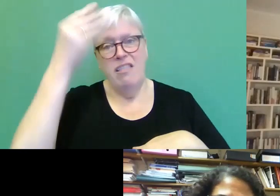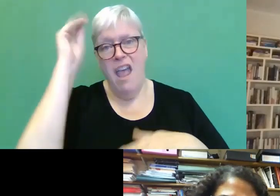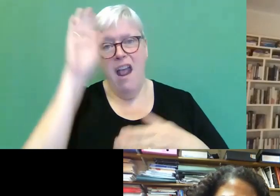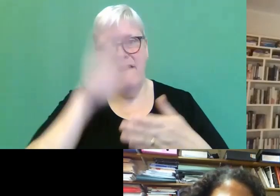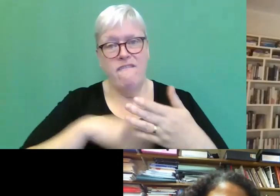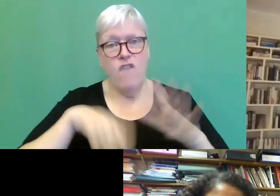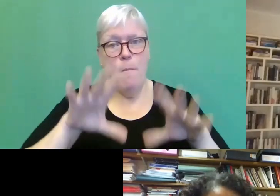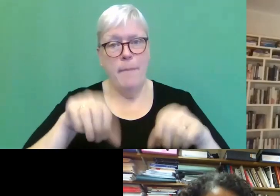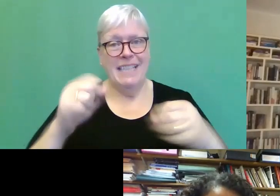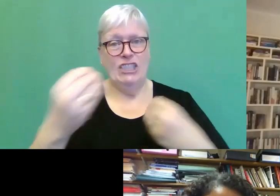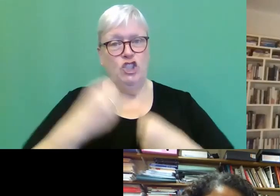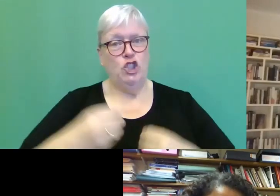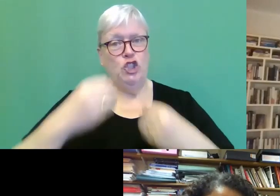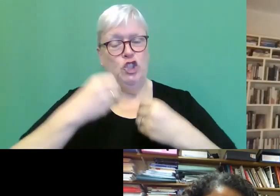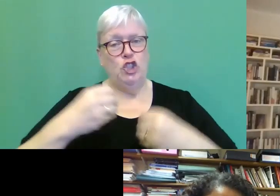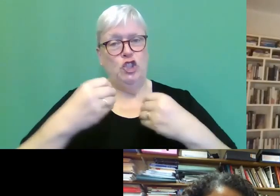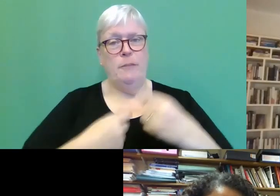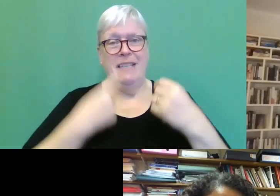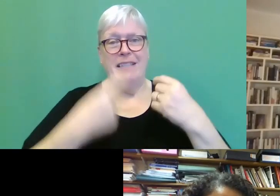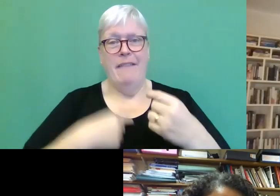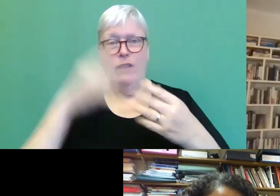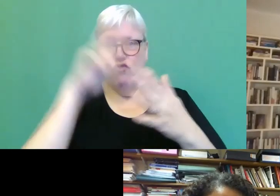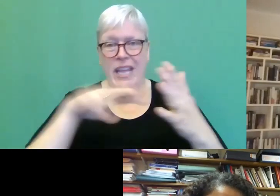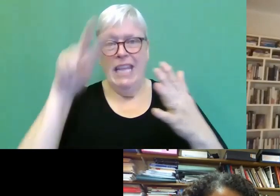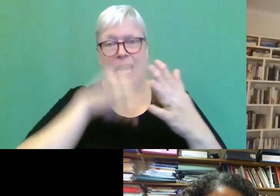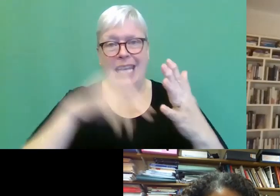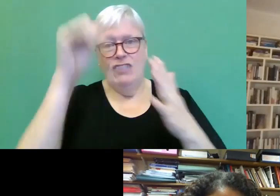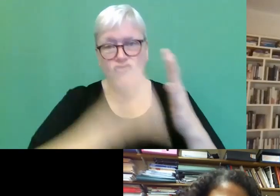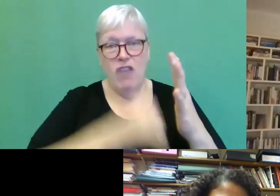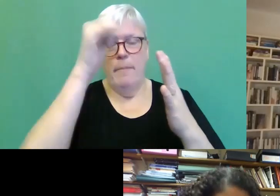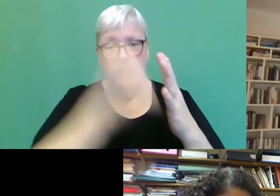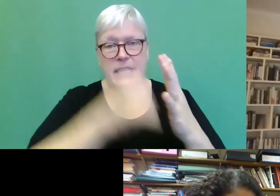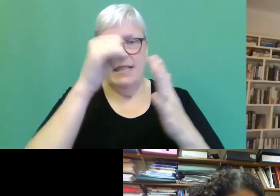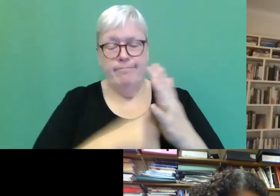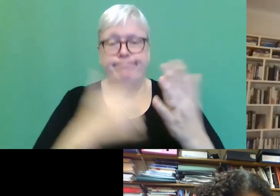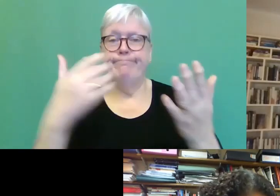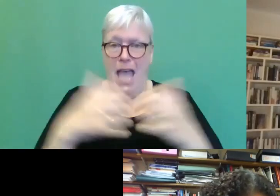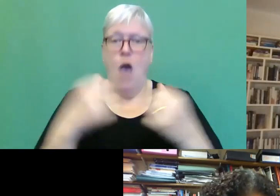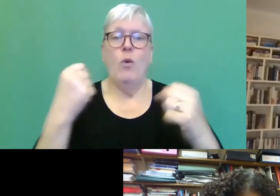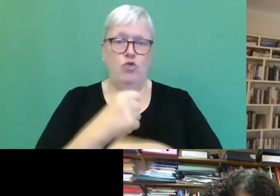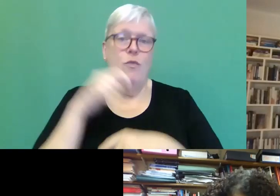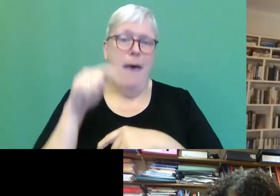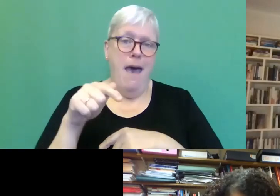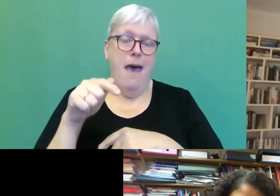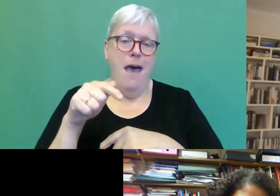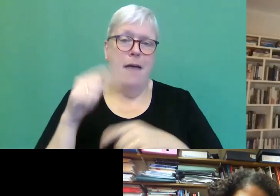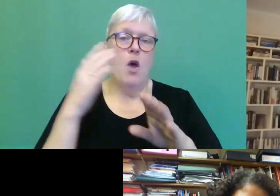to teach myself by reading a lot of scripts basically is the way that I went about it. And I worked with a number of different